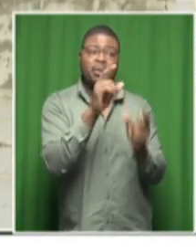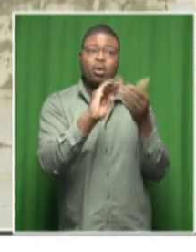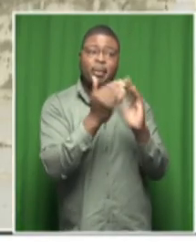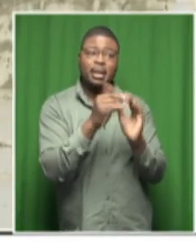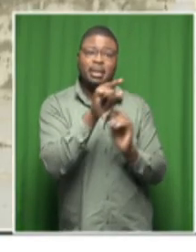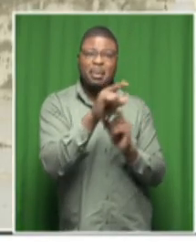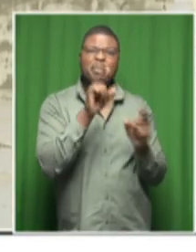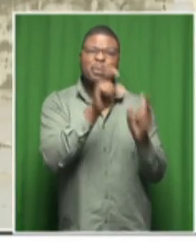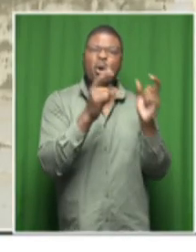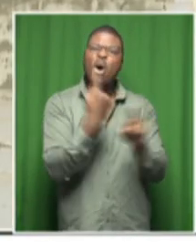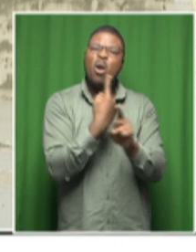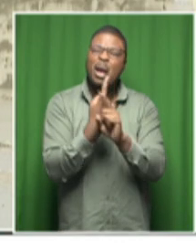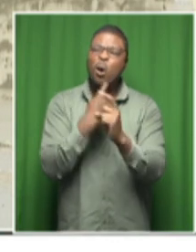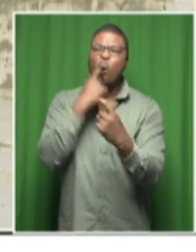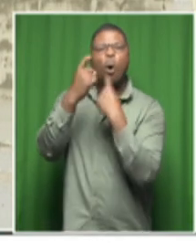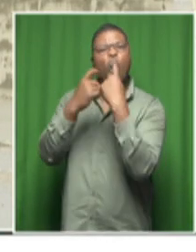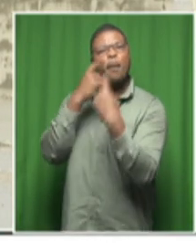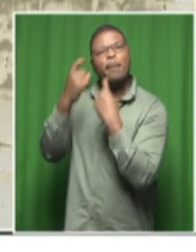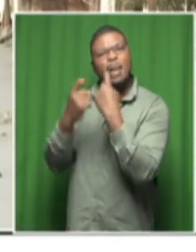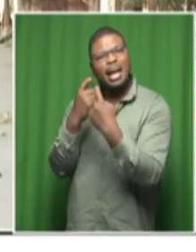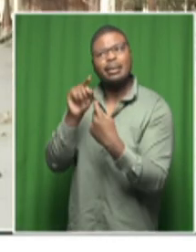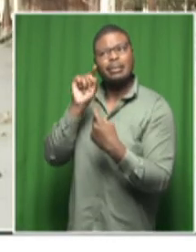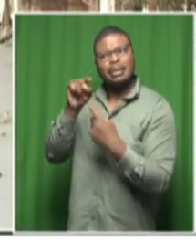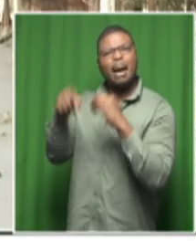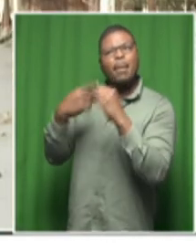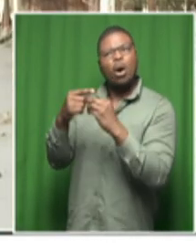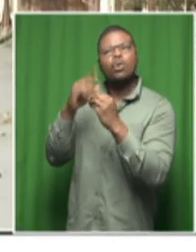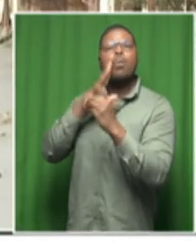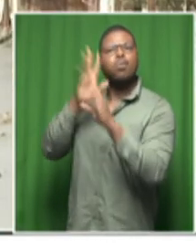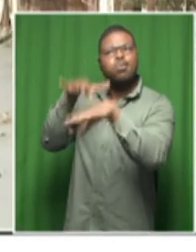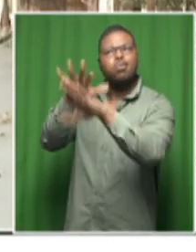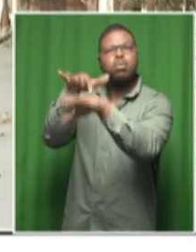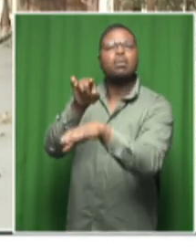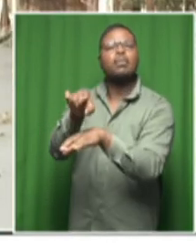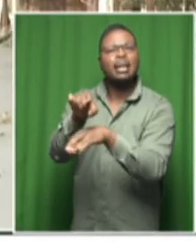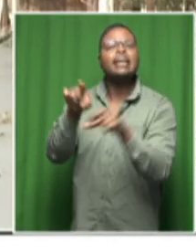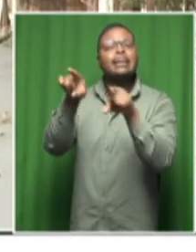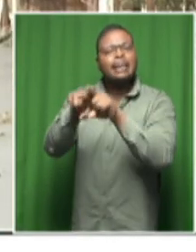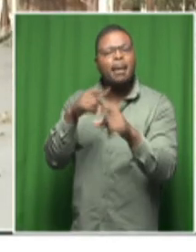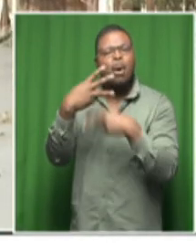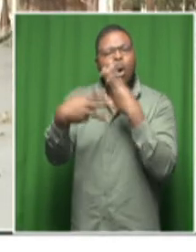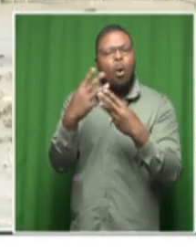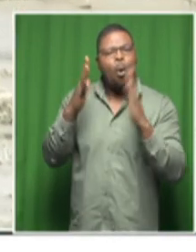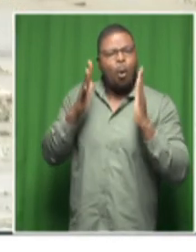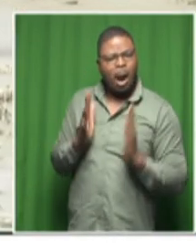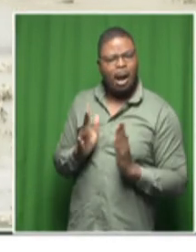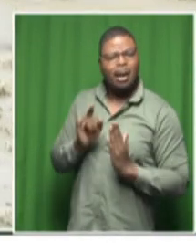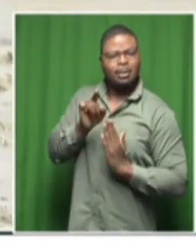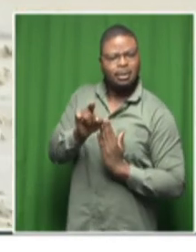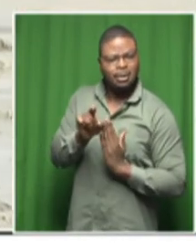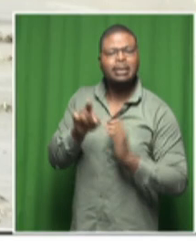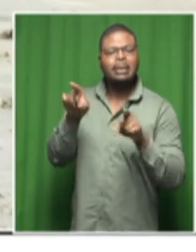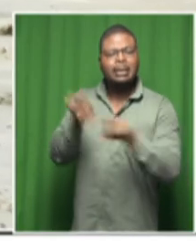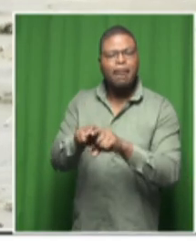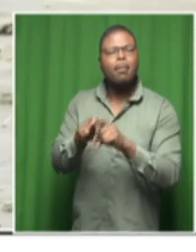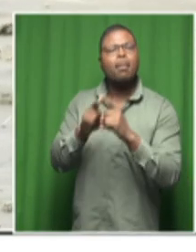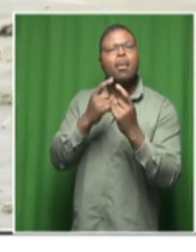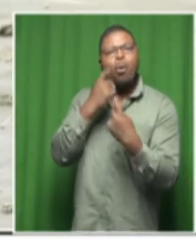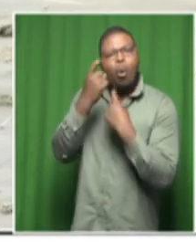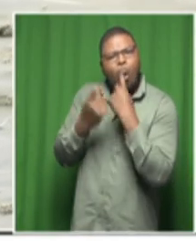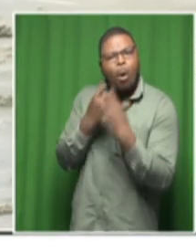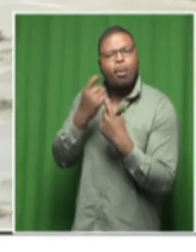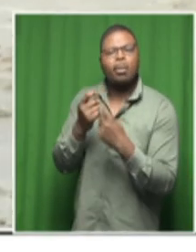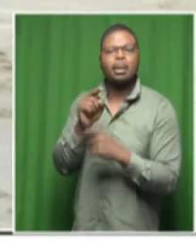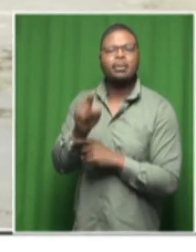and even some of the workers have actually even the day before this uh incident took